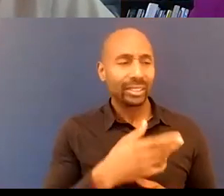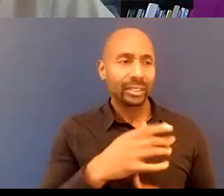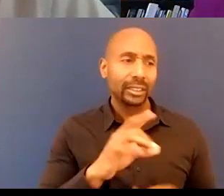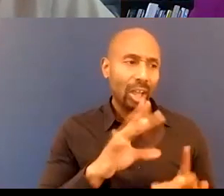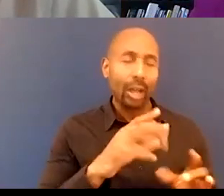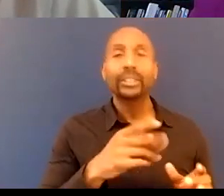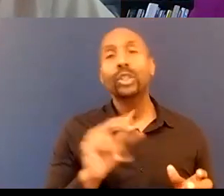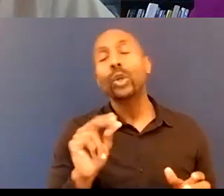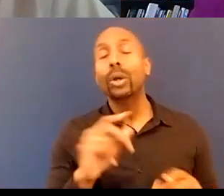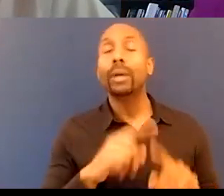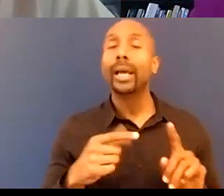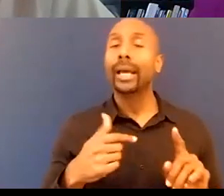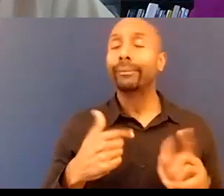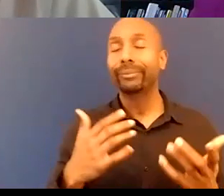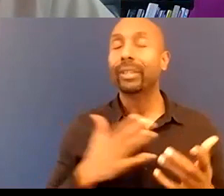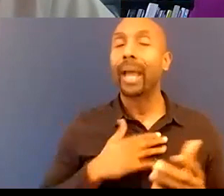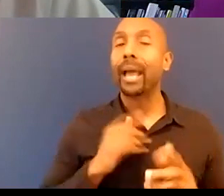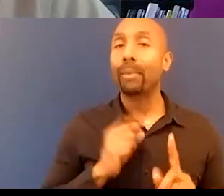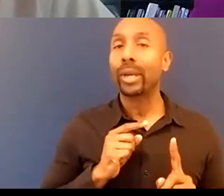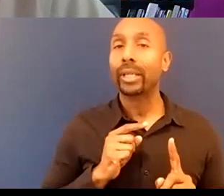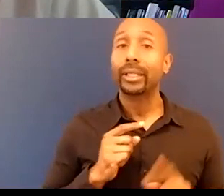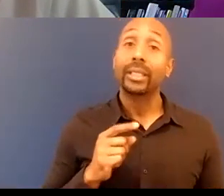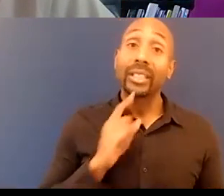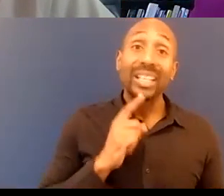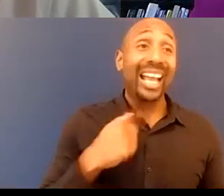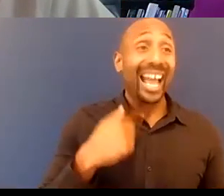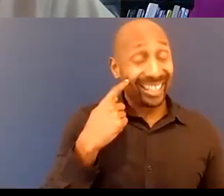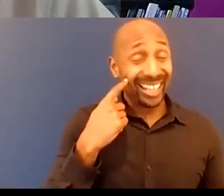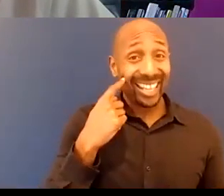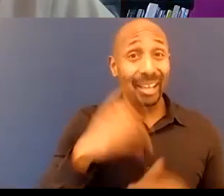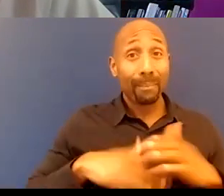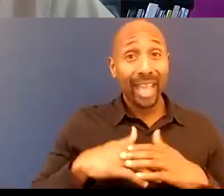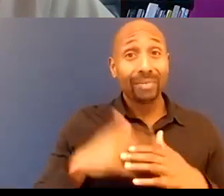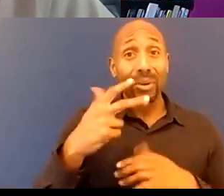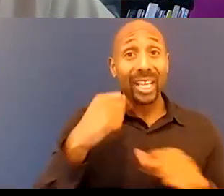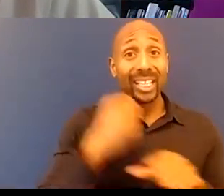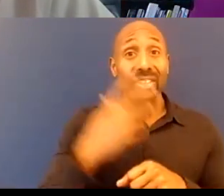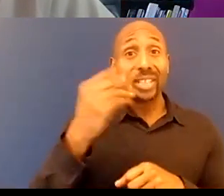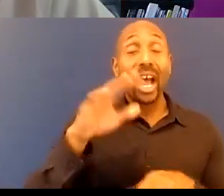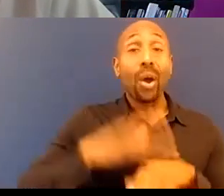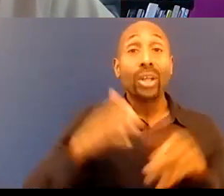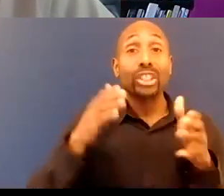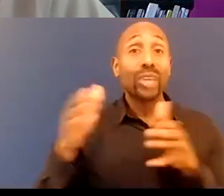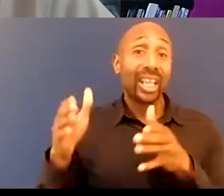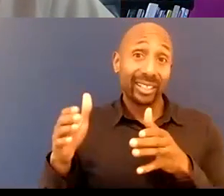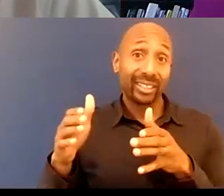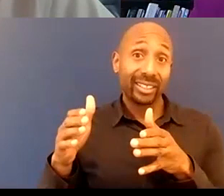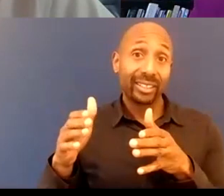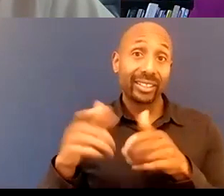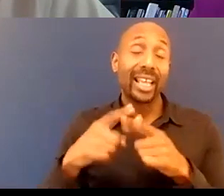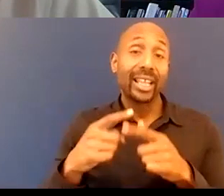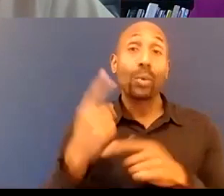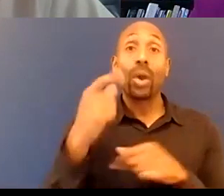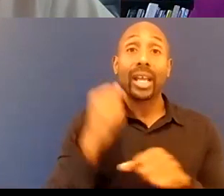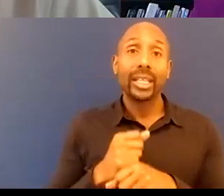i don't think anybody should be on the streets no more than three years at a time and then take an off for a year and put in a position where they're doing i don't know